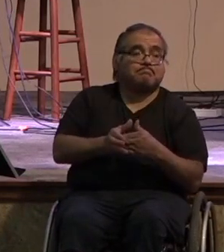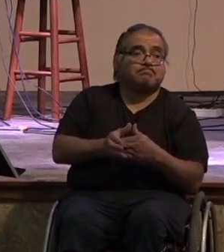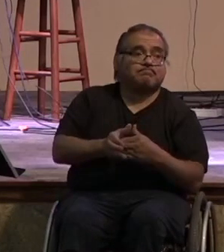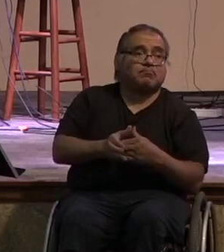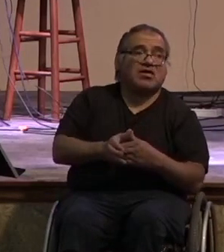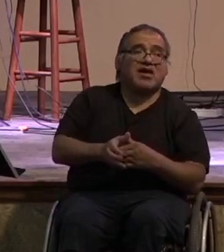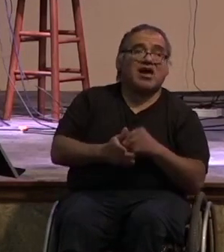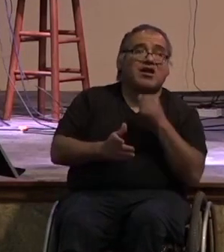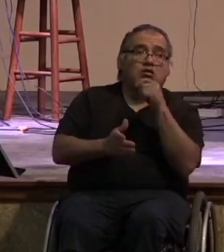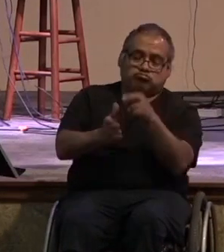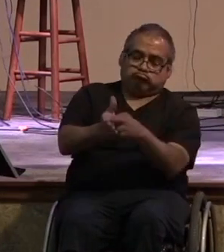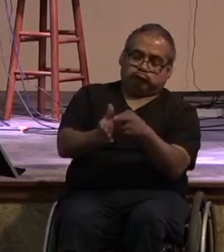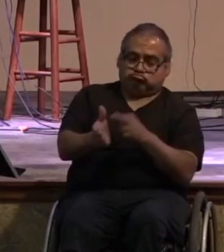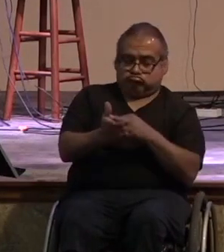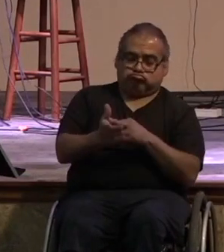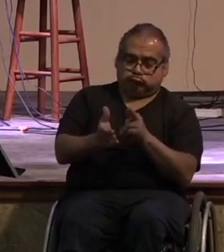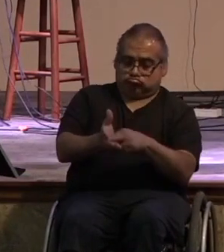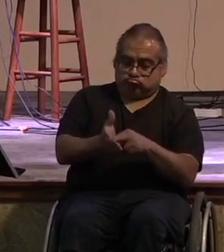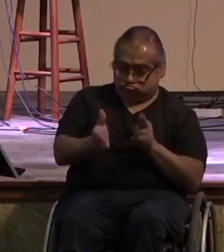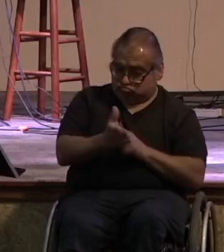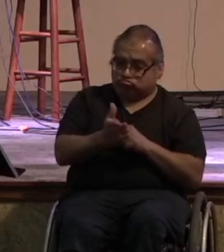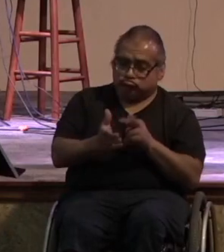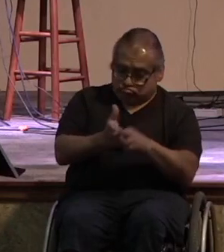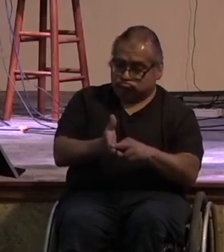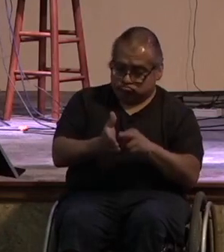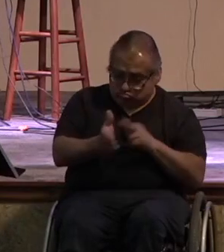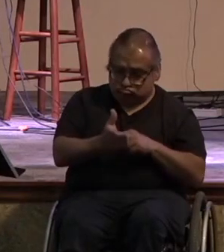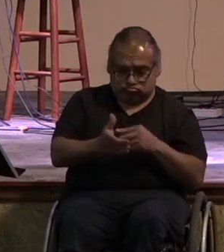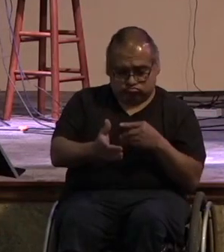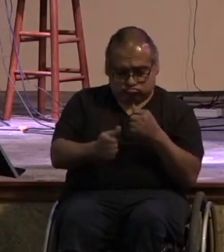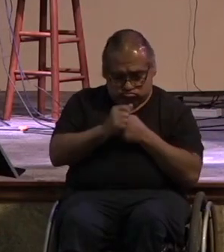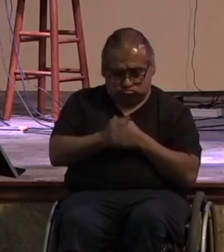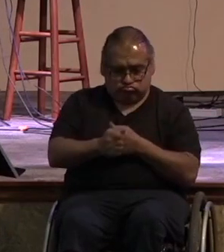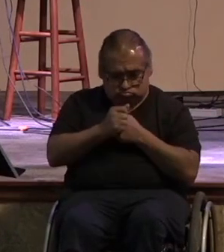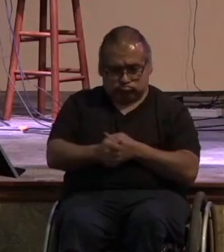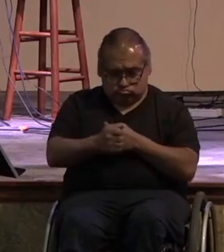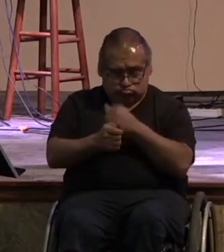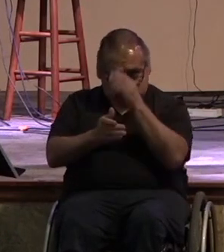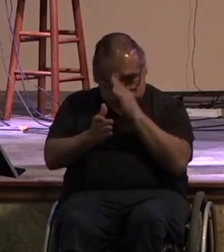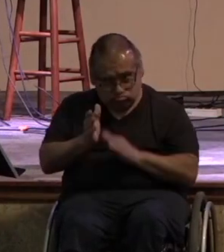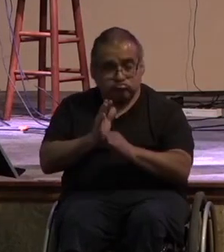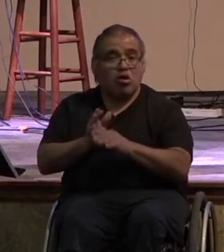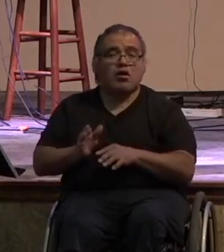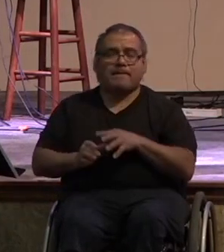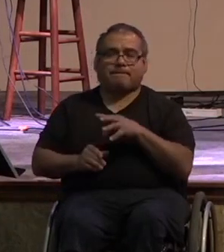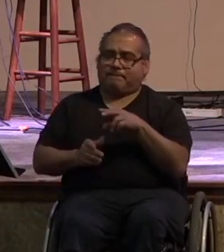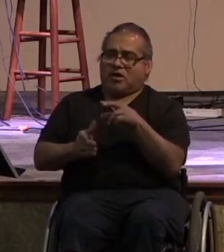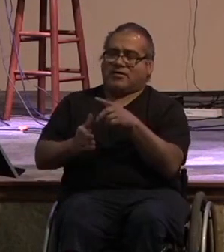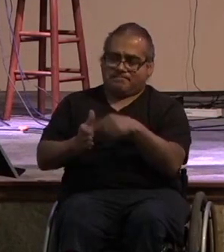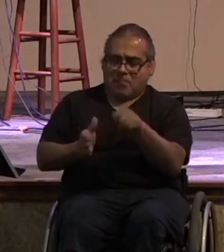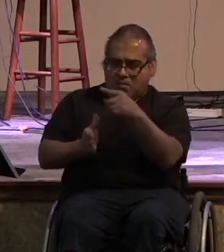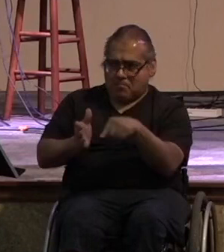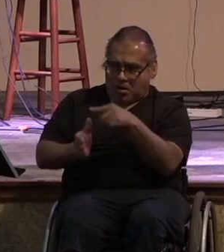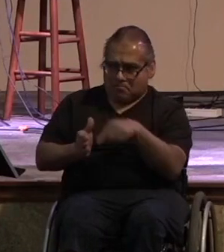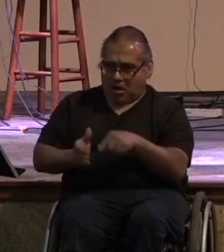it's not a rule that we must follow or a box to check but rather a way we get to hear that we get to not